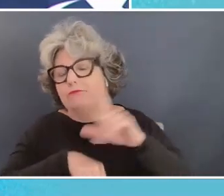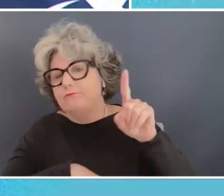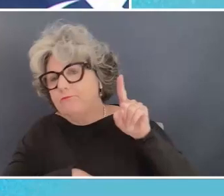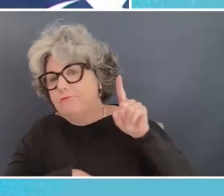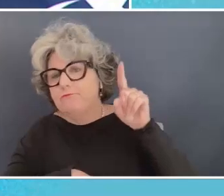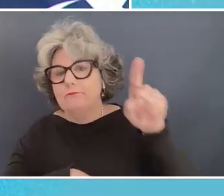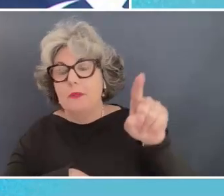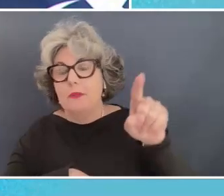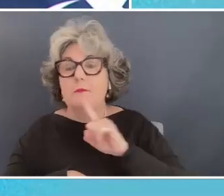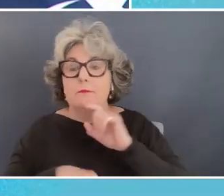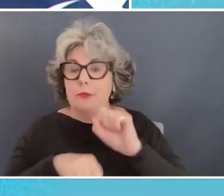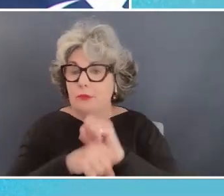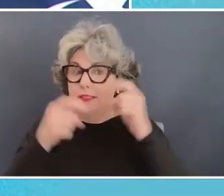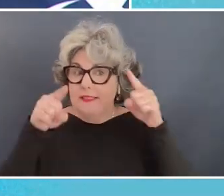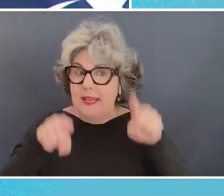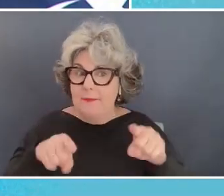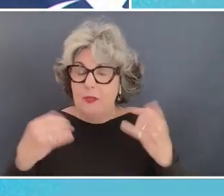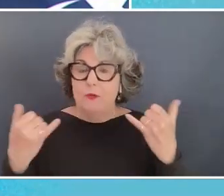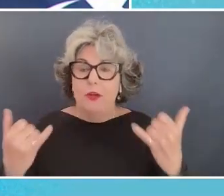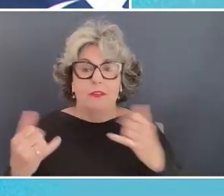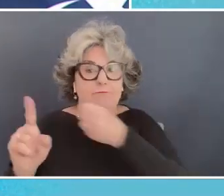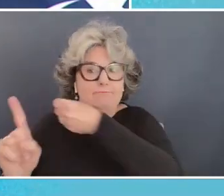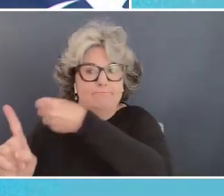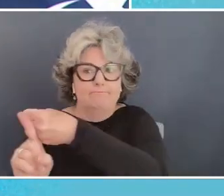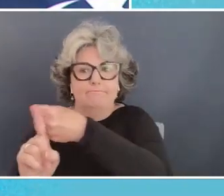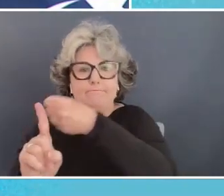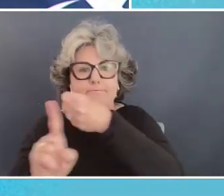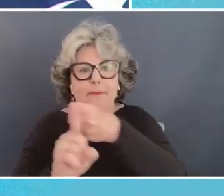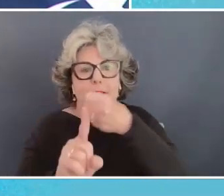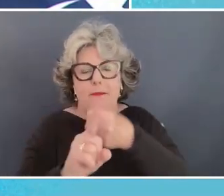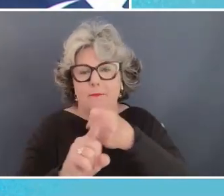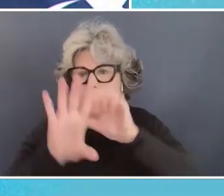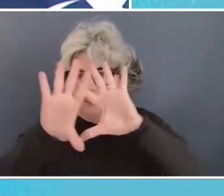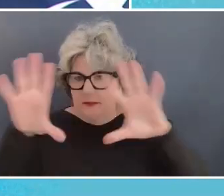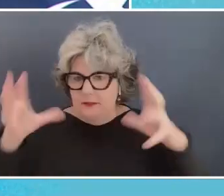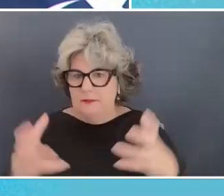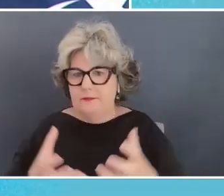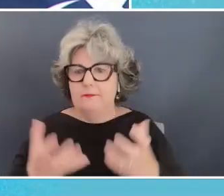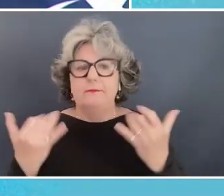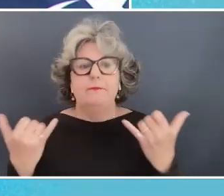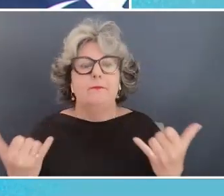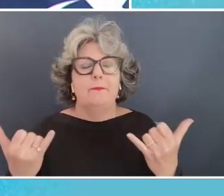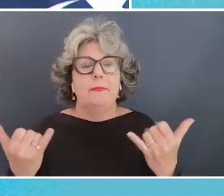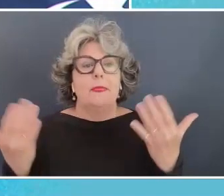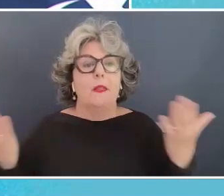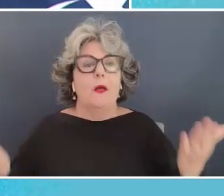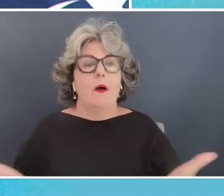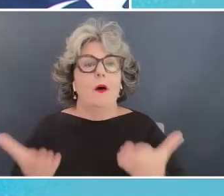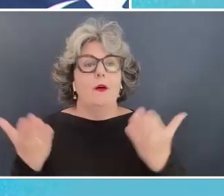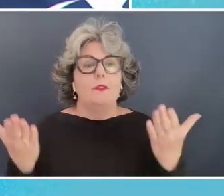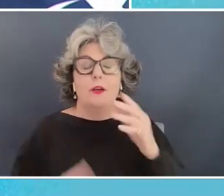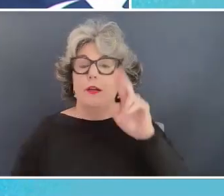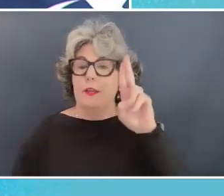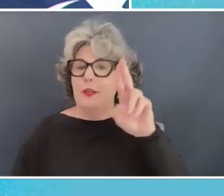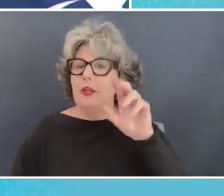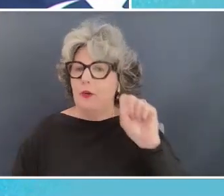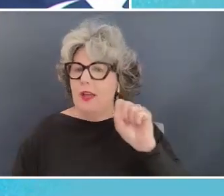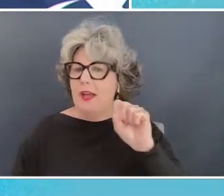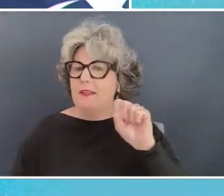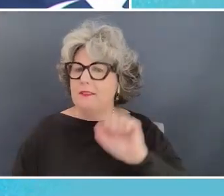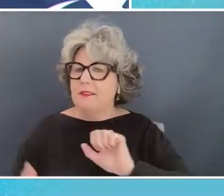happening we are seeing the impacts globally um also here in in the u.s um